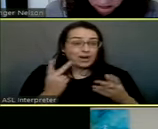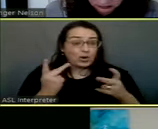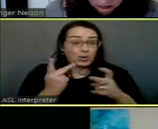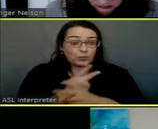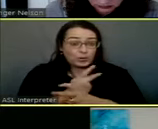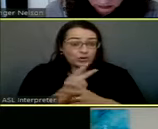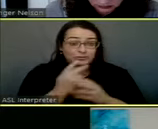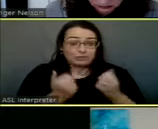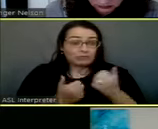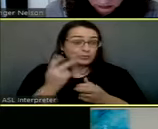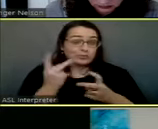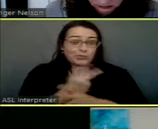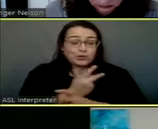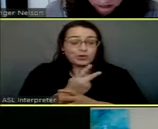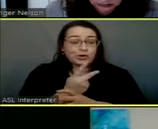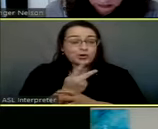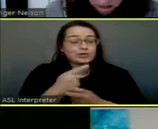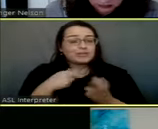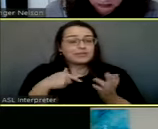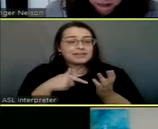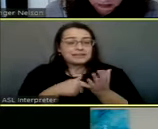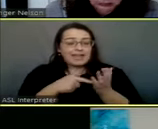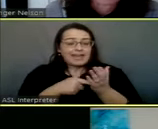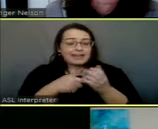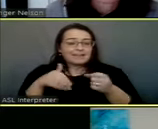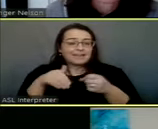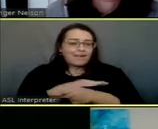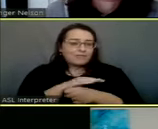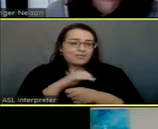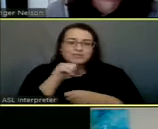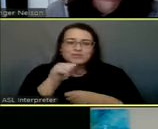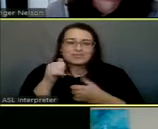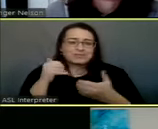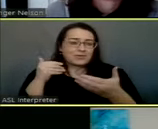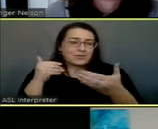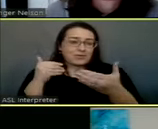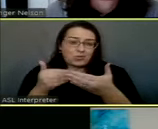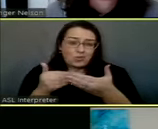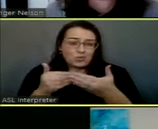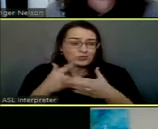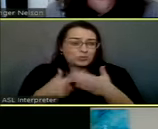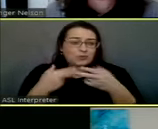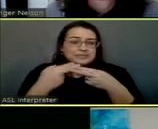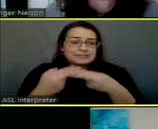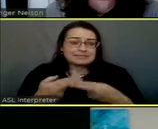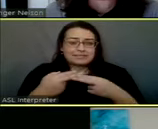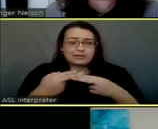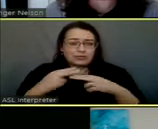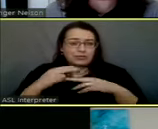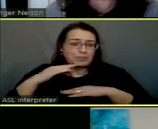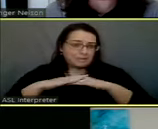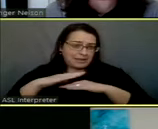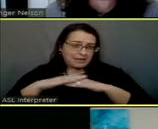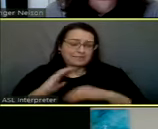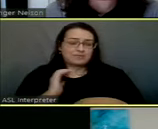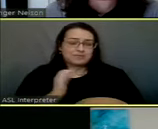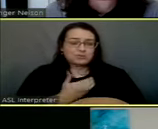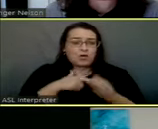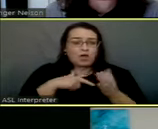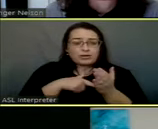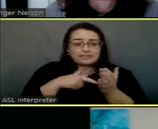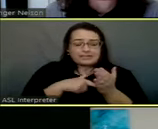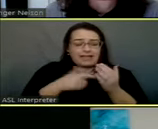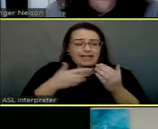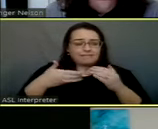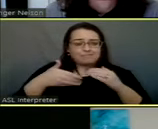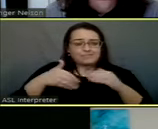the debt coverage didn't even come close to what was considered the minimum. So our debt coverage,